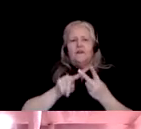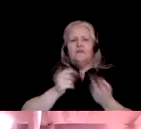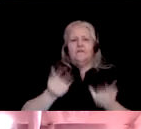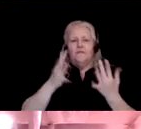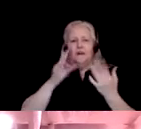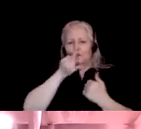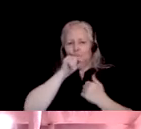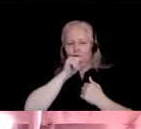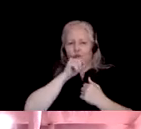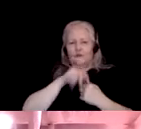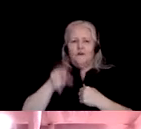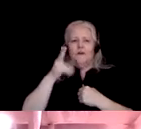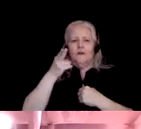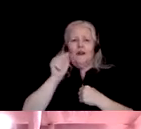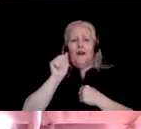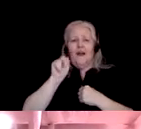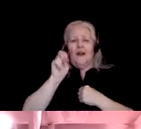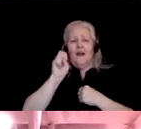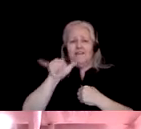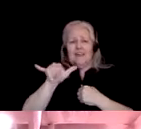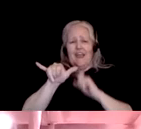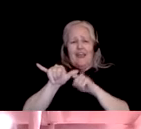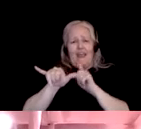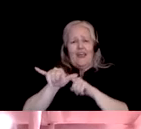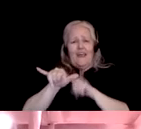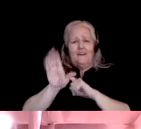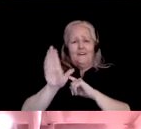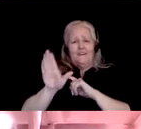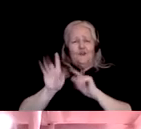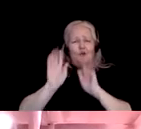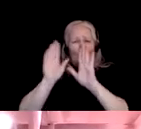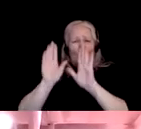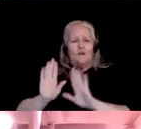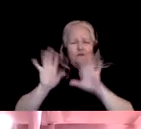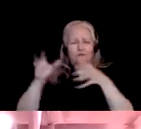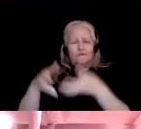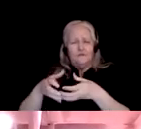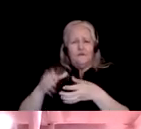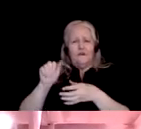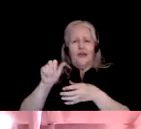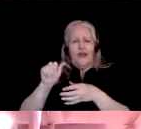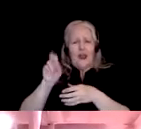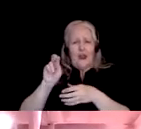T.P. Hanse, and his wonderful team of Arling Daily, Mr.